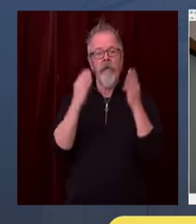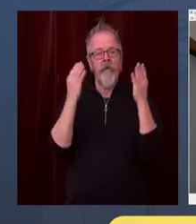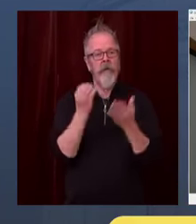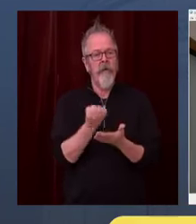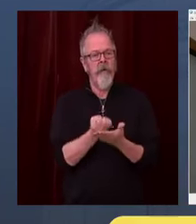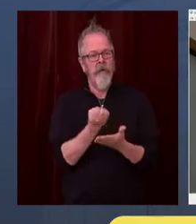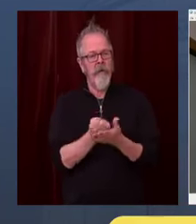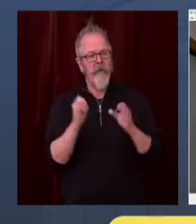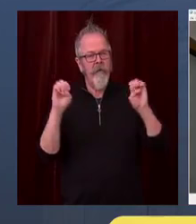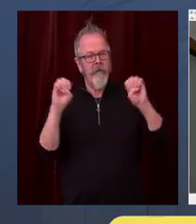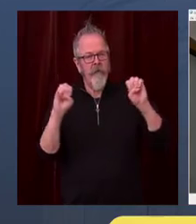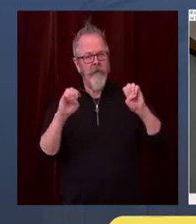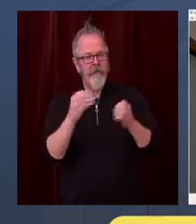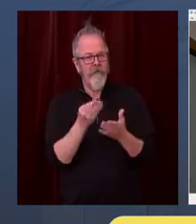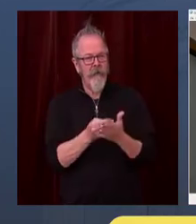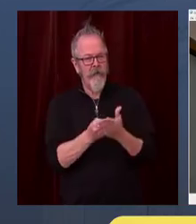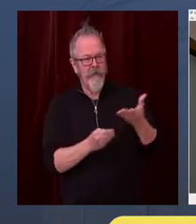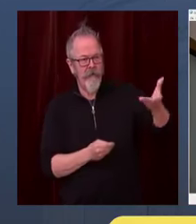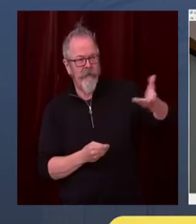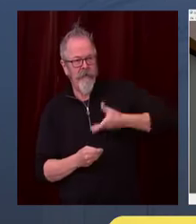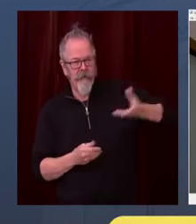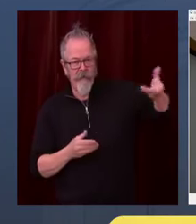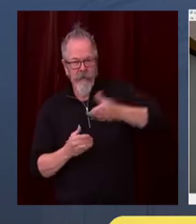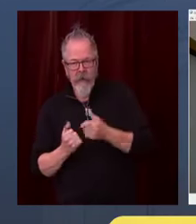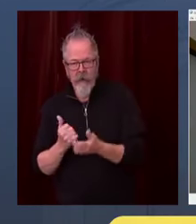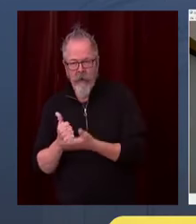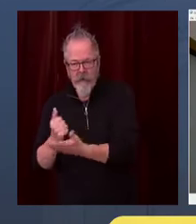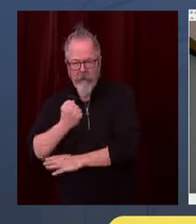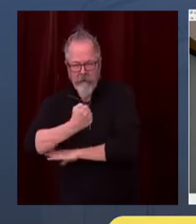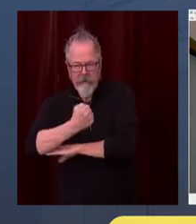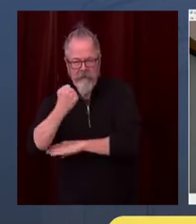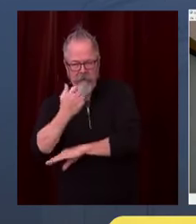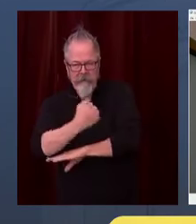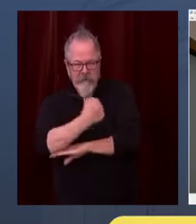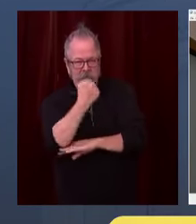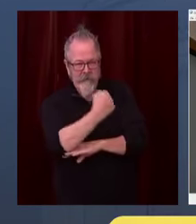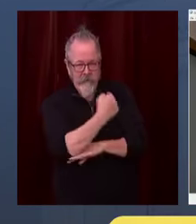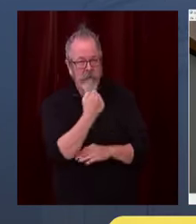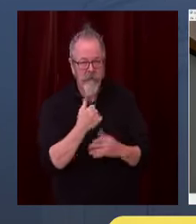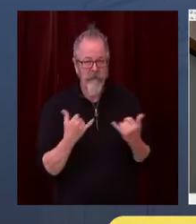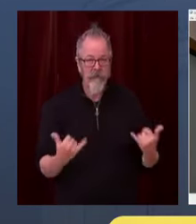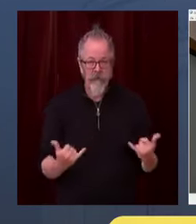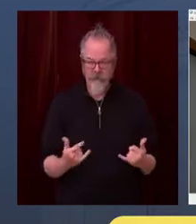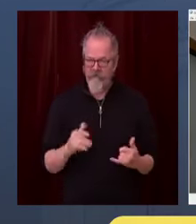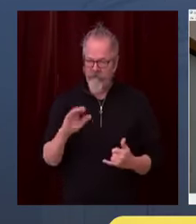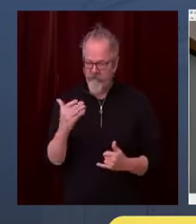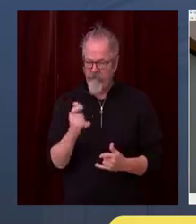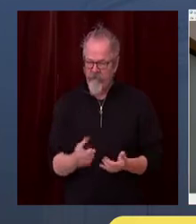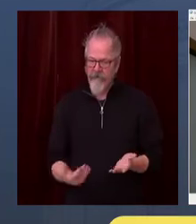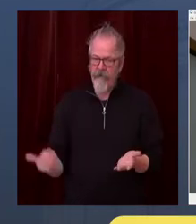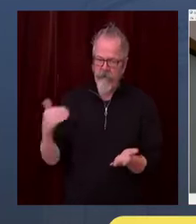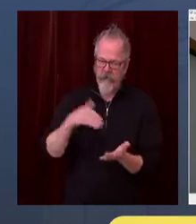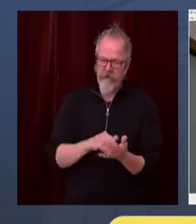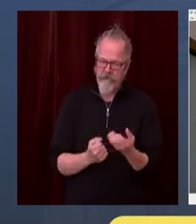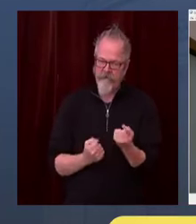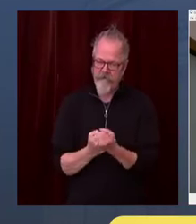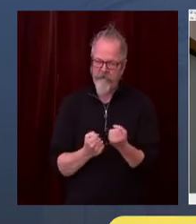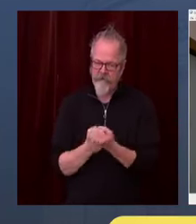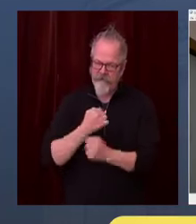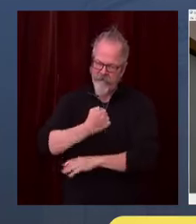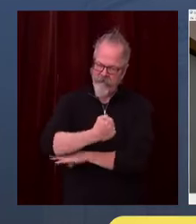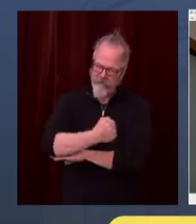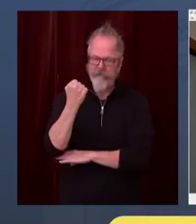In the coming days, I'll also be proposing a small business relief package to include more assistance for small businesses,